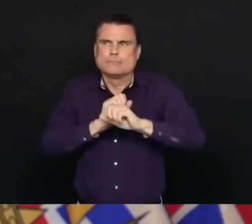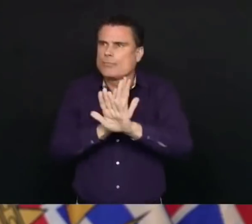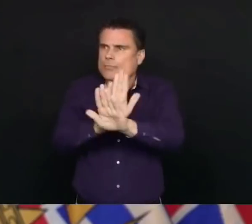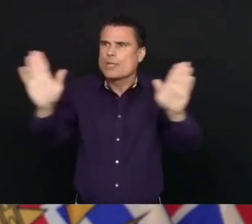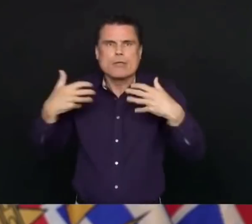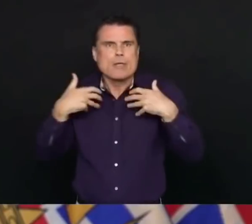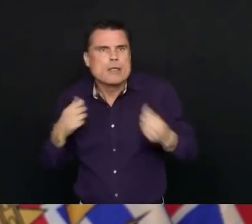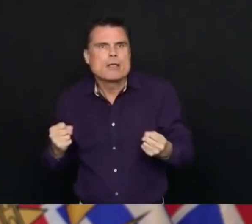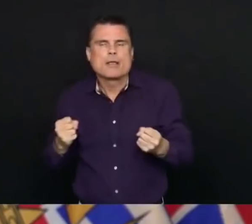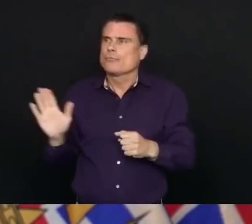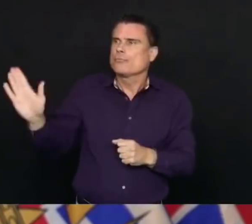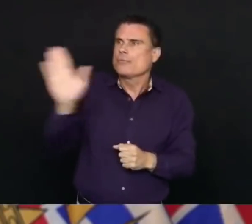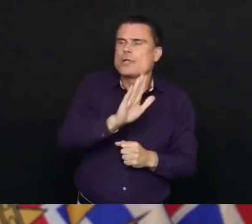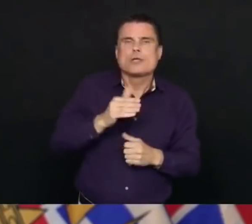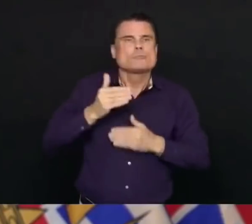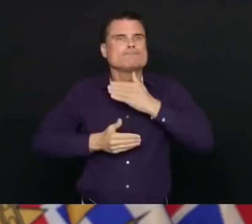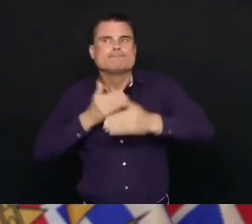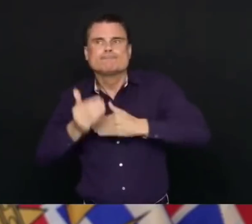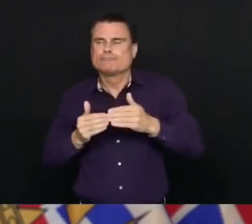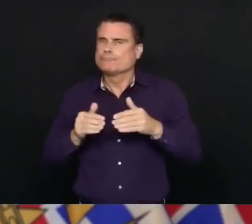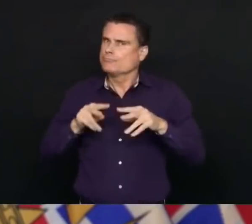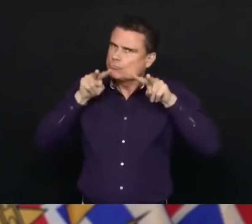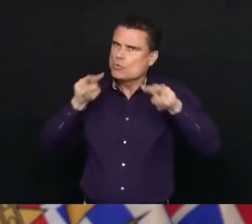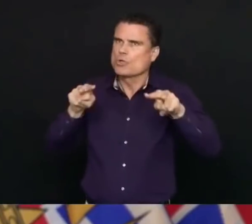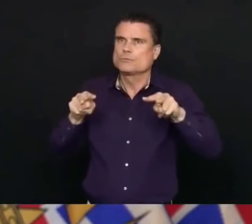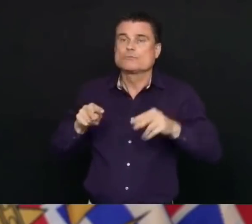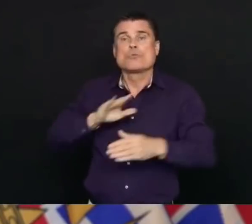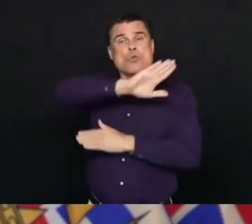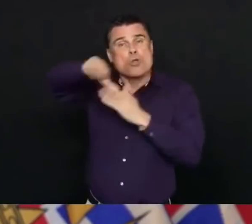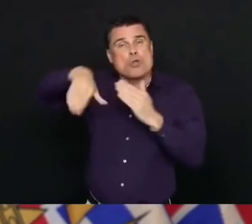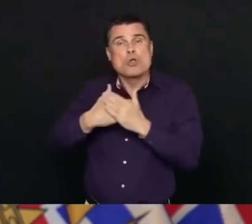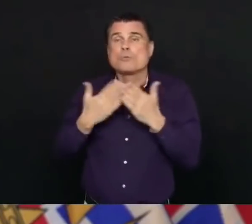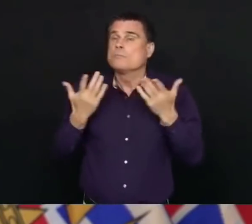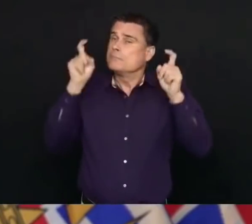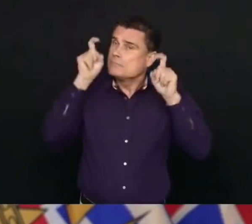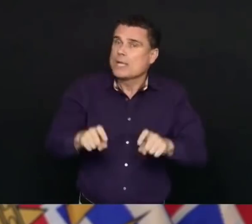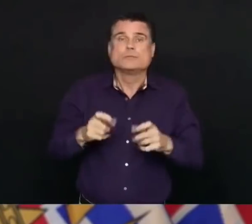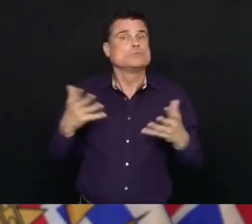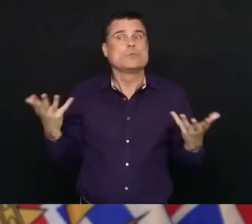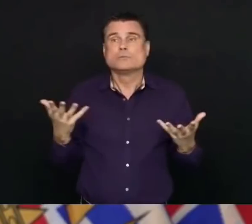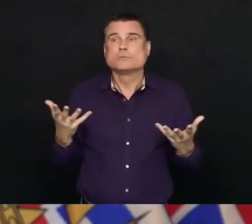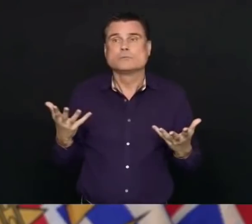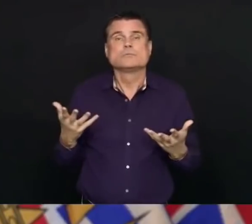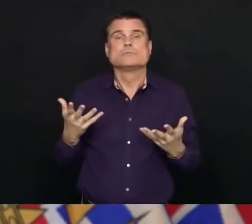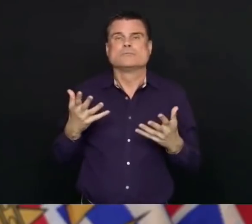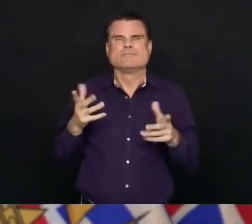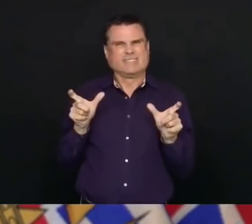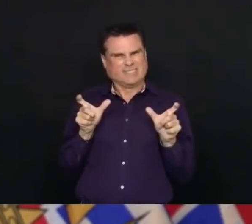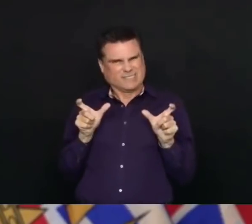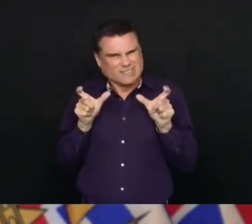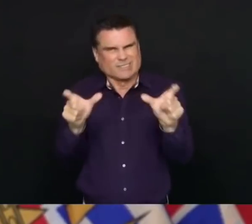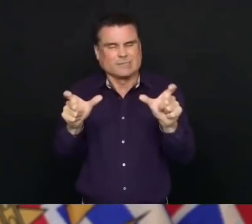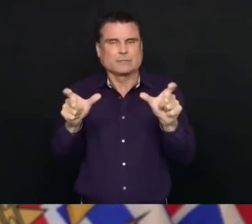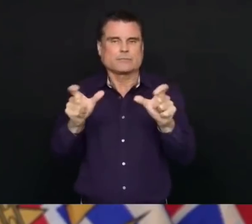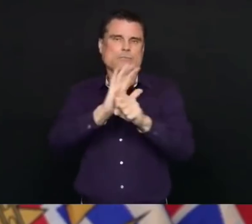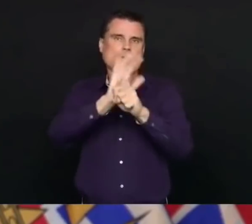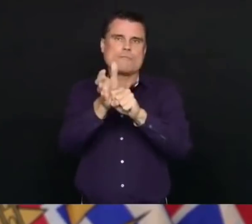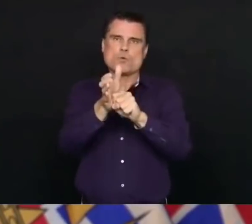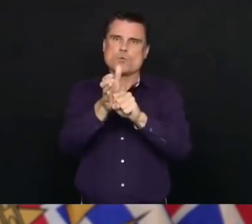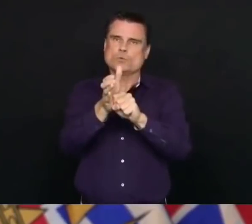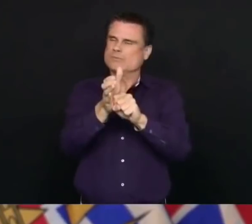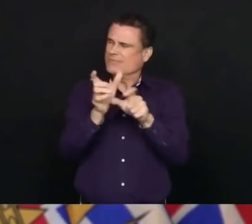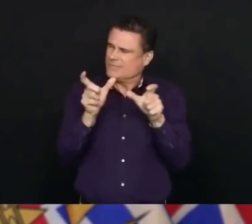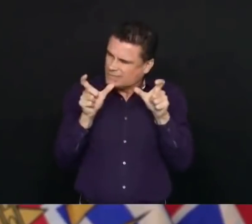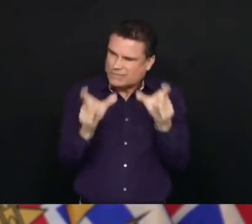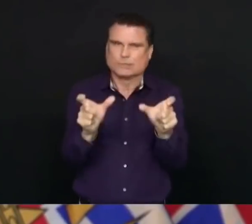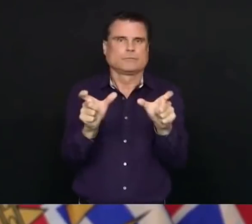so many people across BC are doing their part and it is making a difference. The single site order